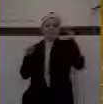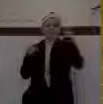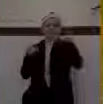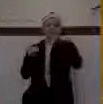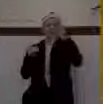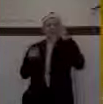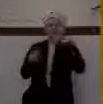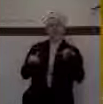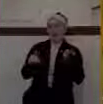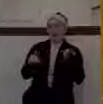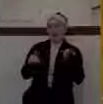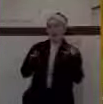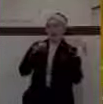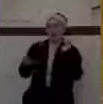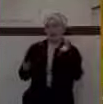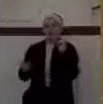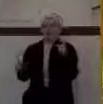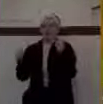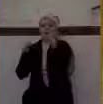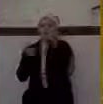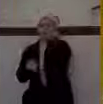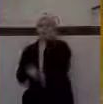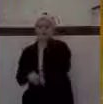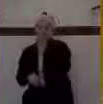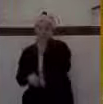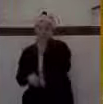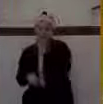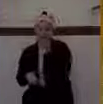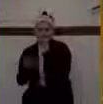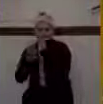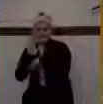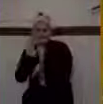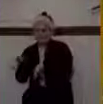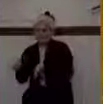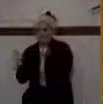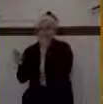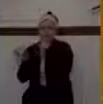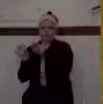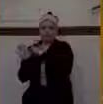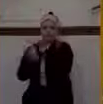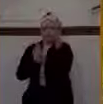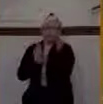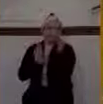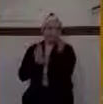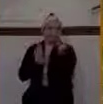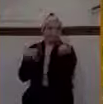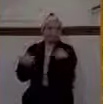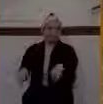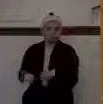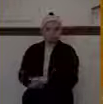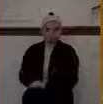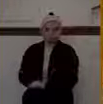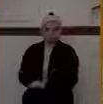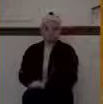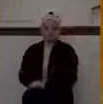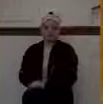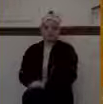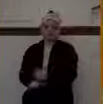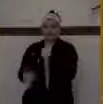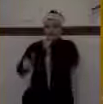Judah was off the gold standard. The officers of the king carried these bronze shields instead